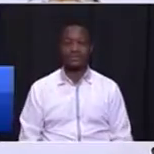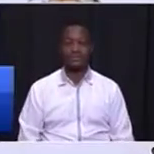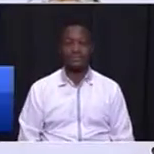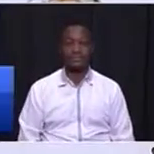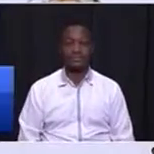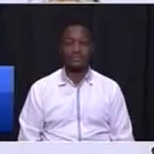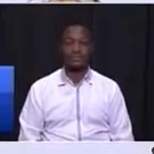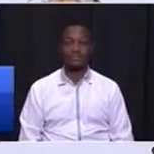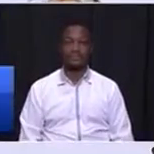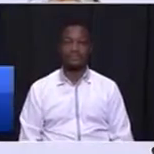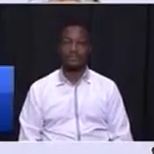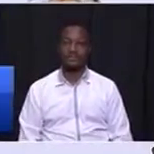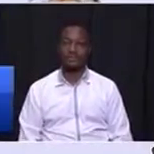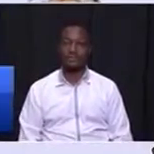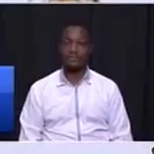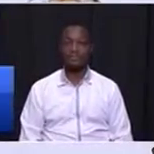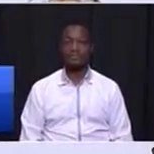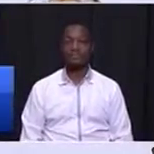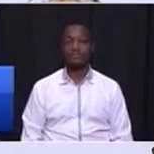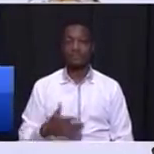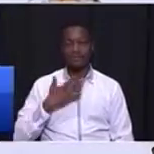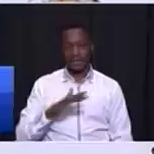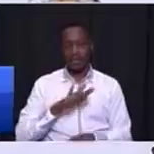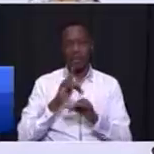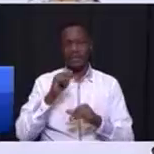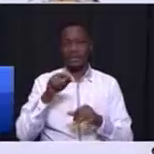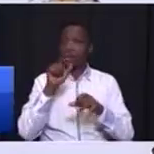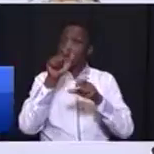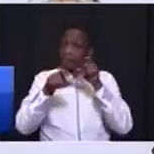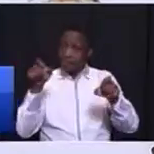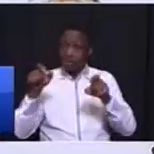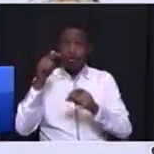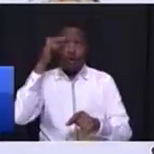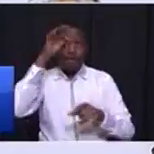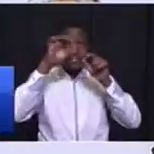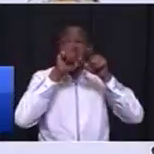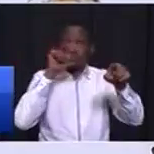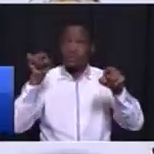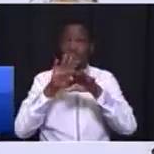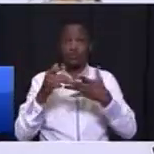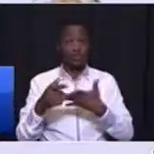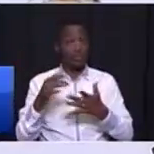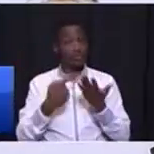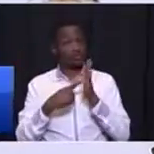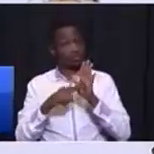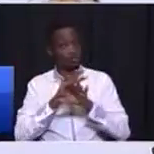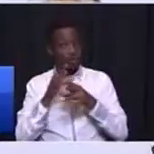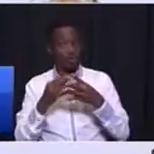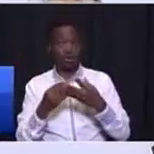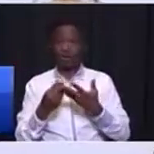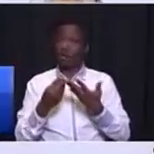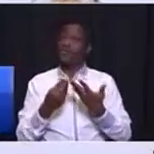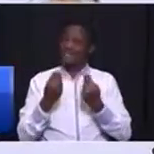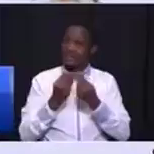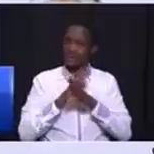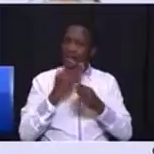I want officials who are going to demonstrate the ability for execution getting things done